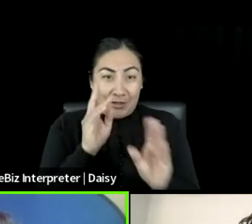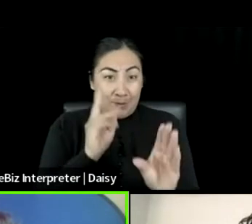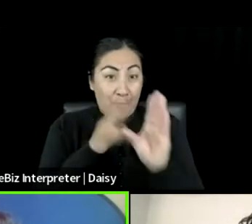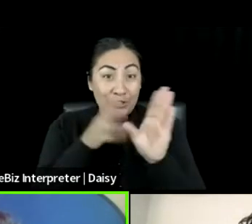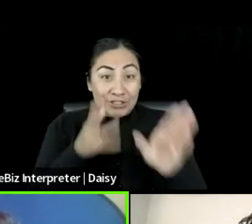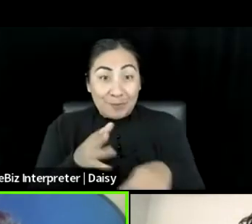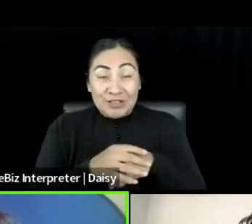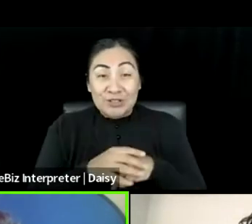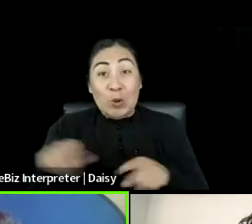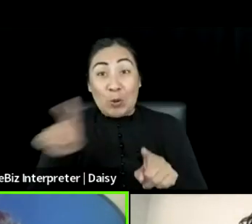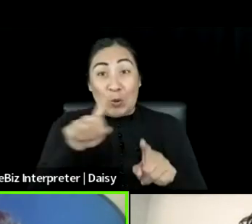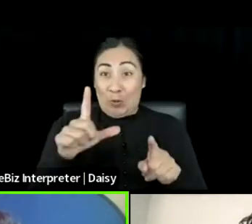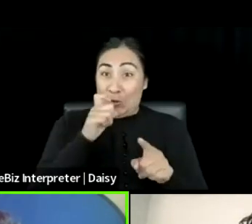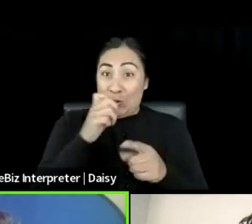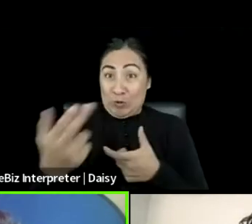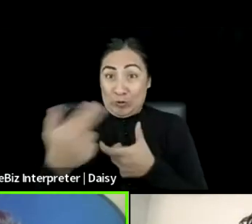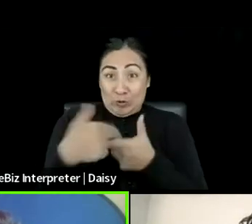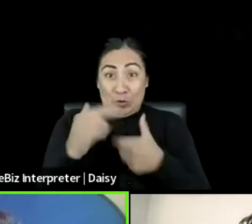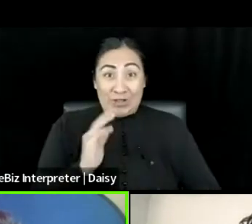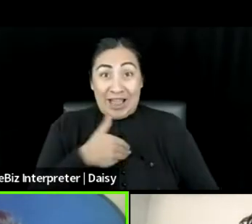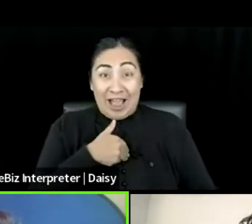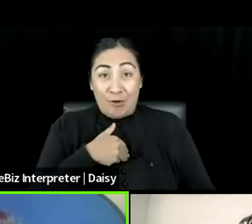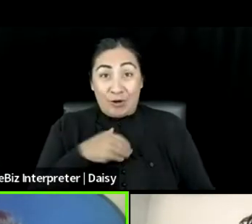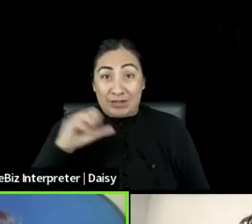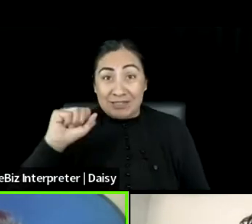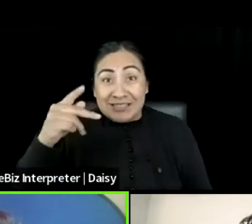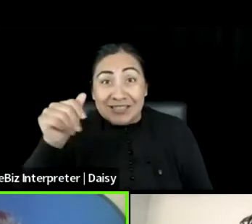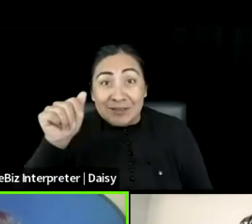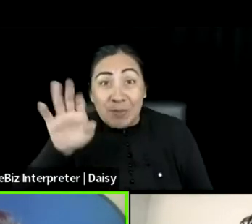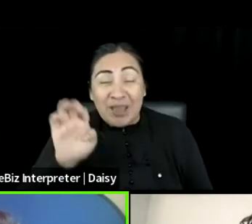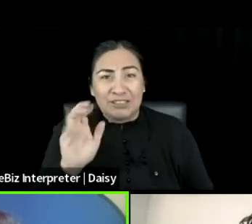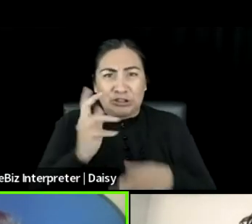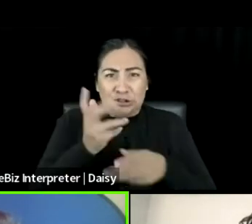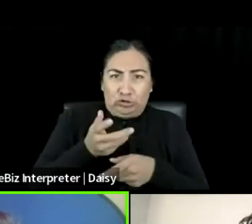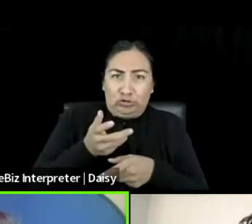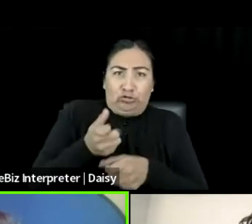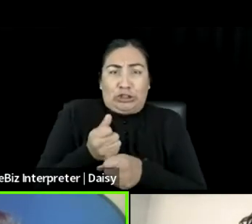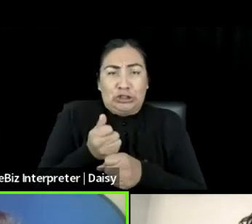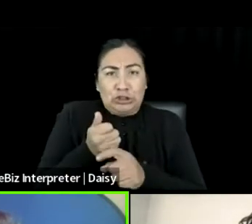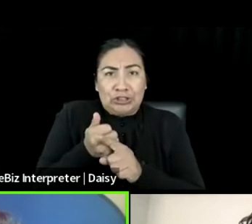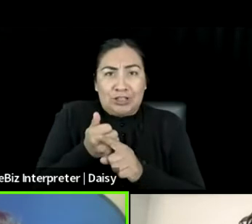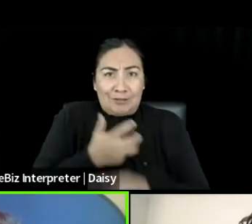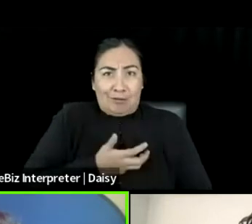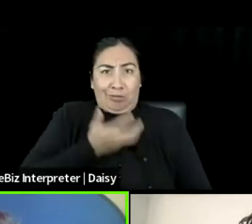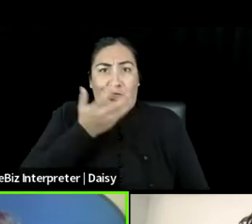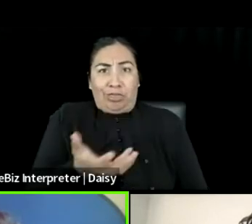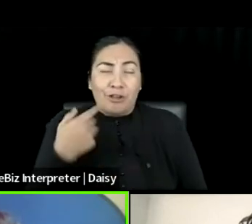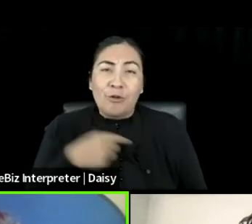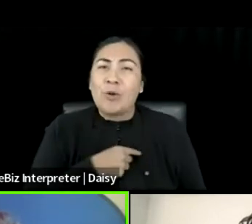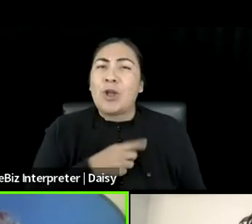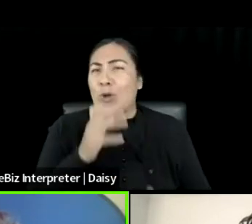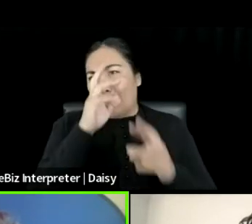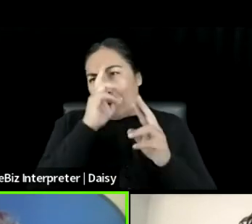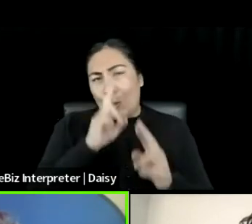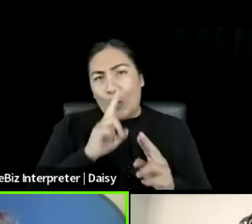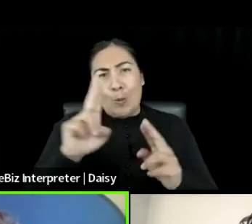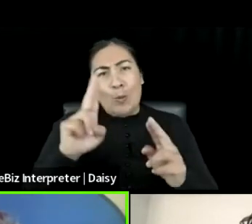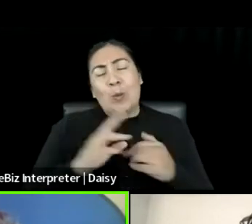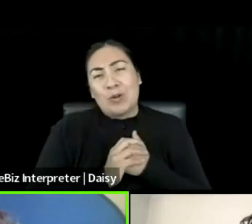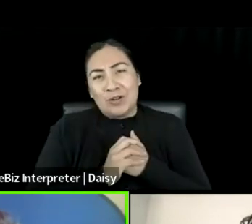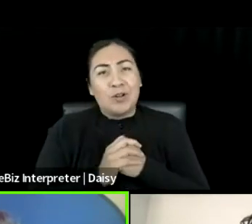are coming into our spaces and trusting us with yourselves. And we just want to honor you right now. And to